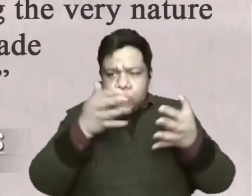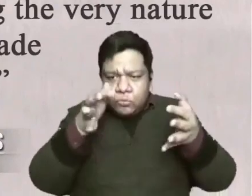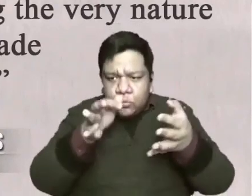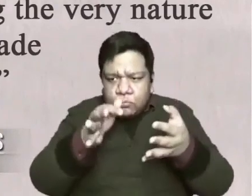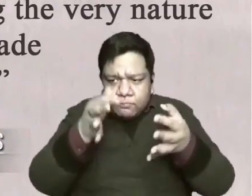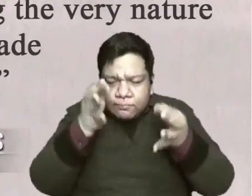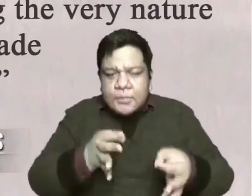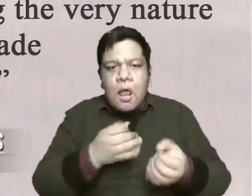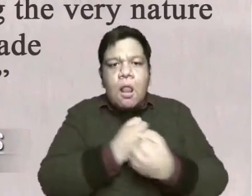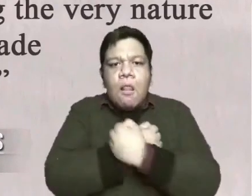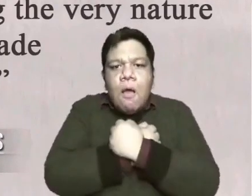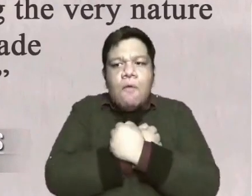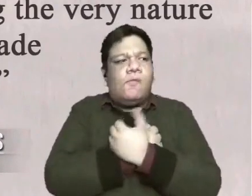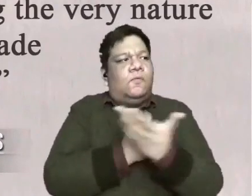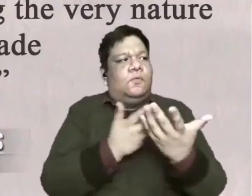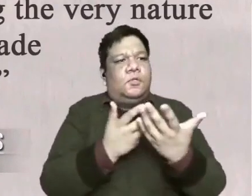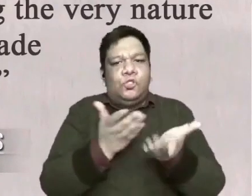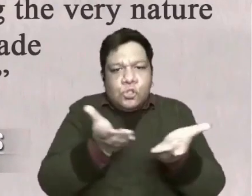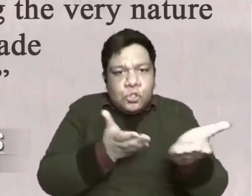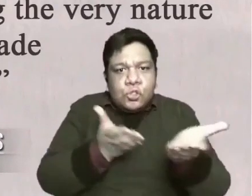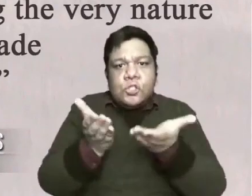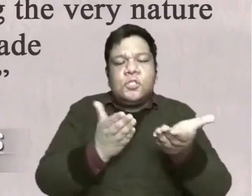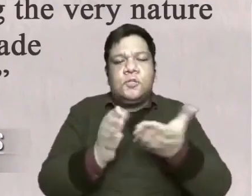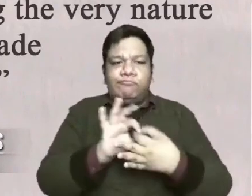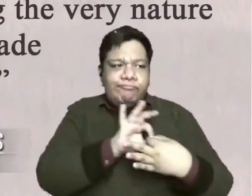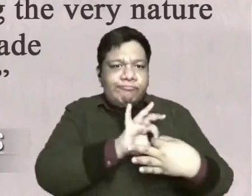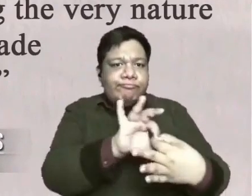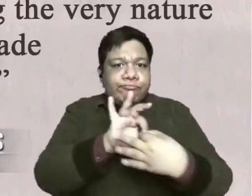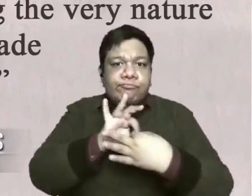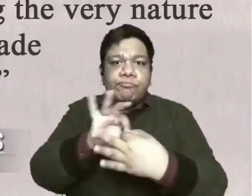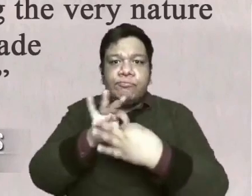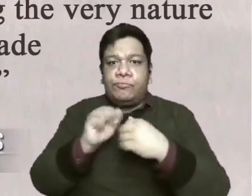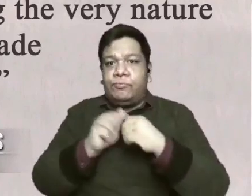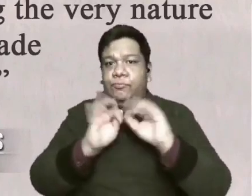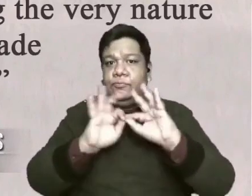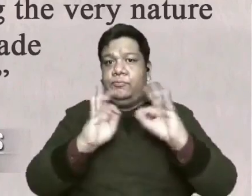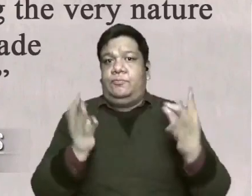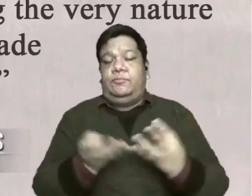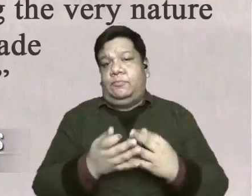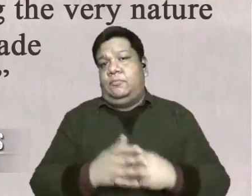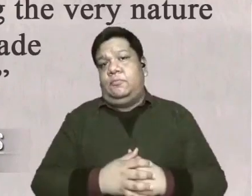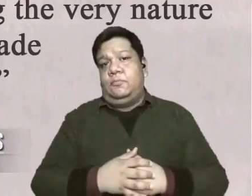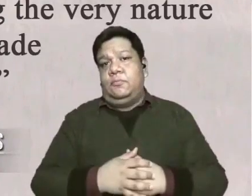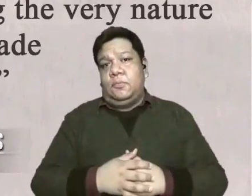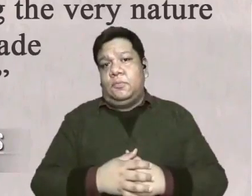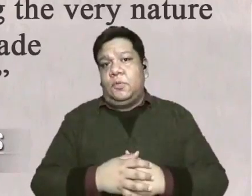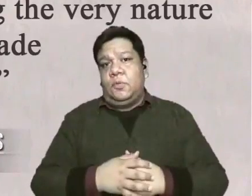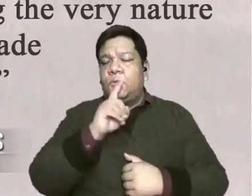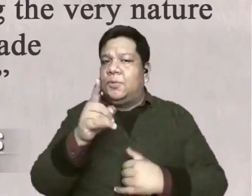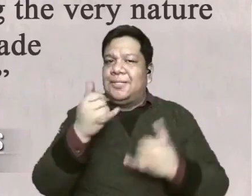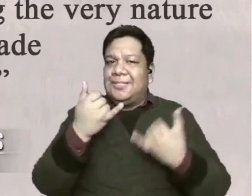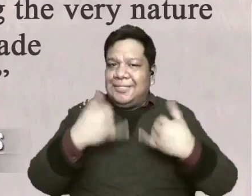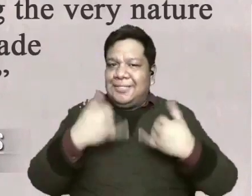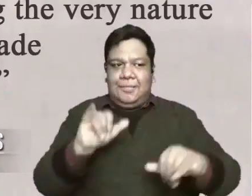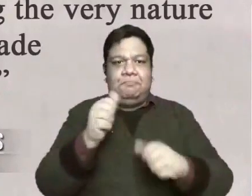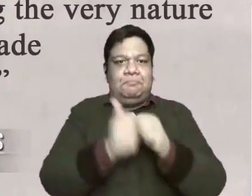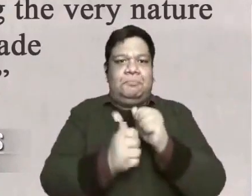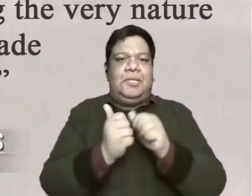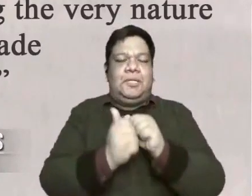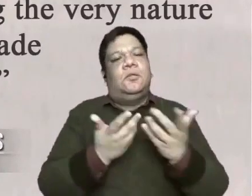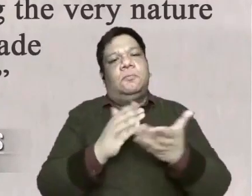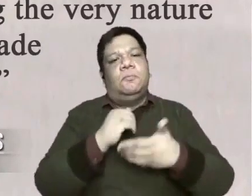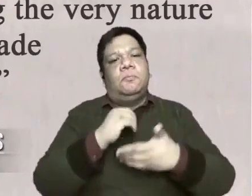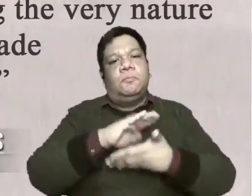choose to love we choose to serve and rightly relate with our family members still that is peacemaking